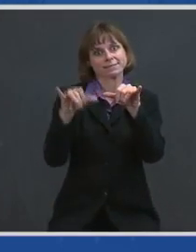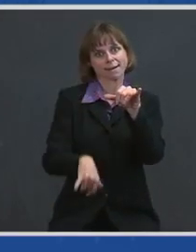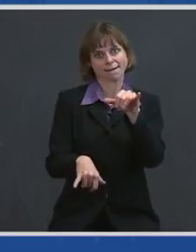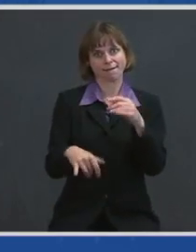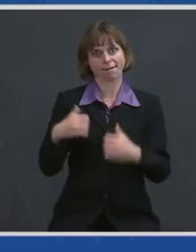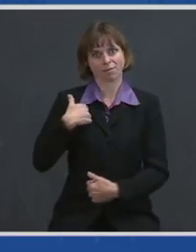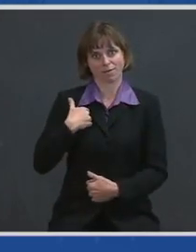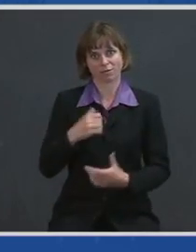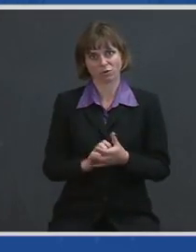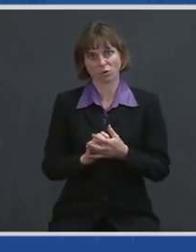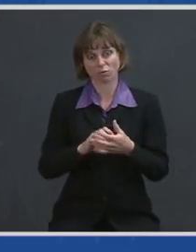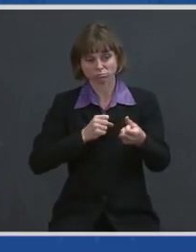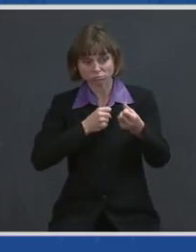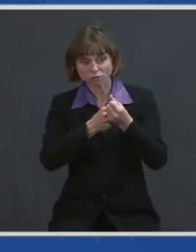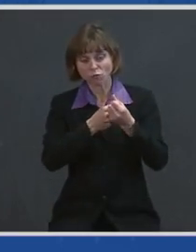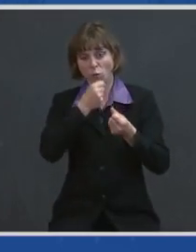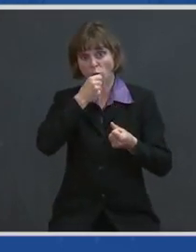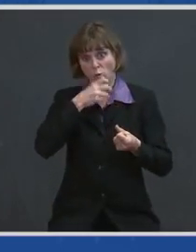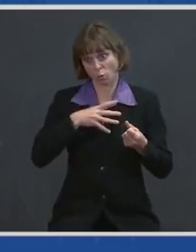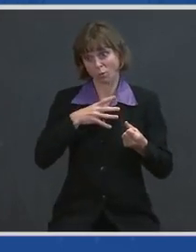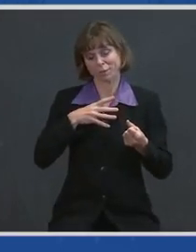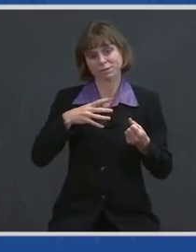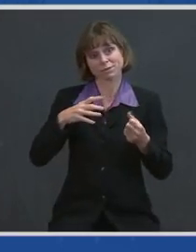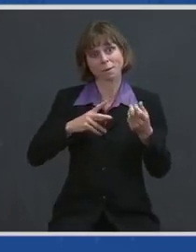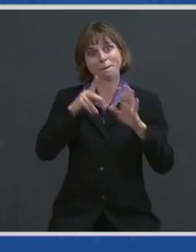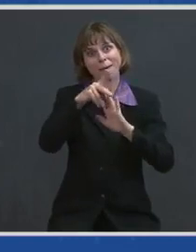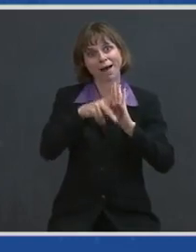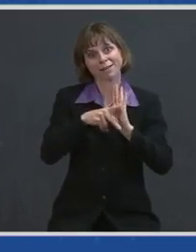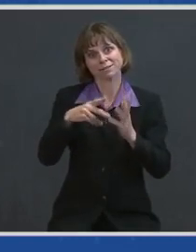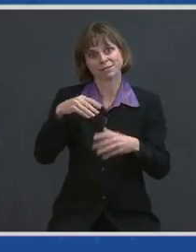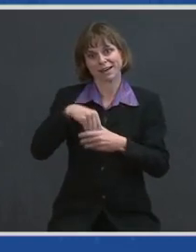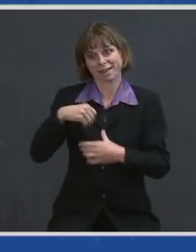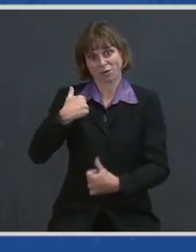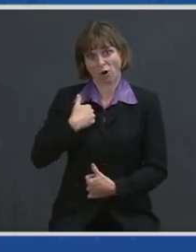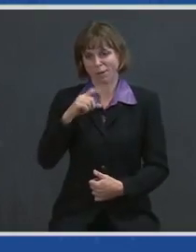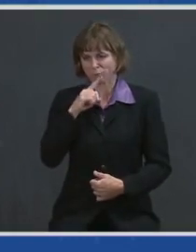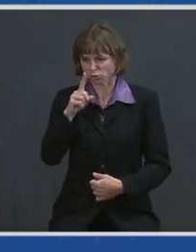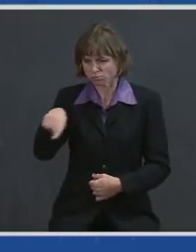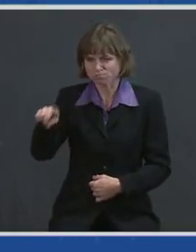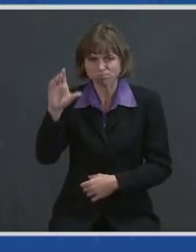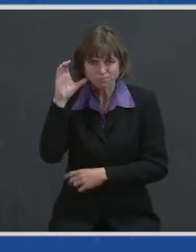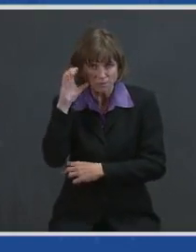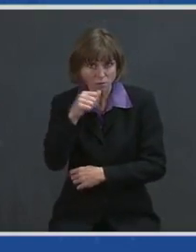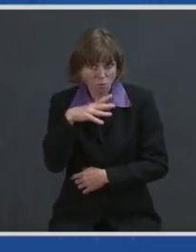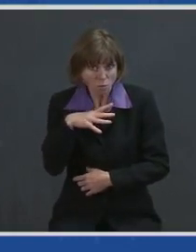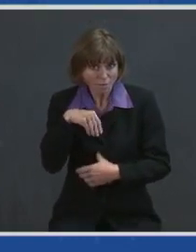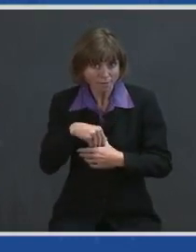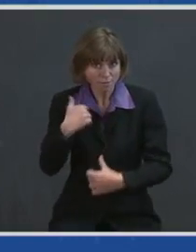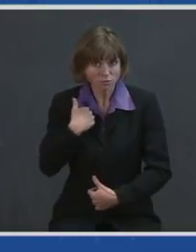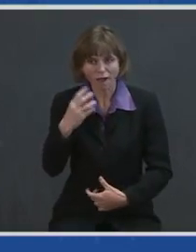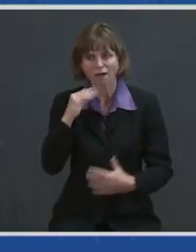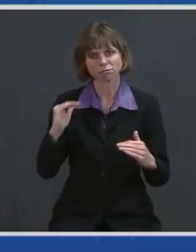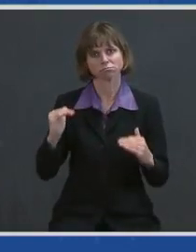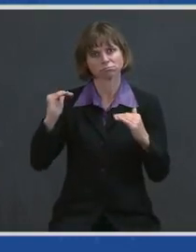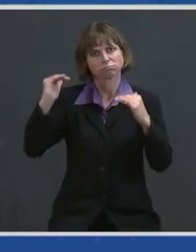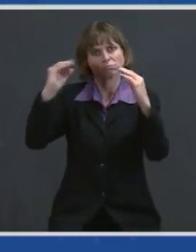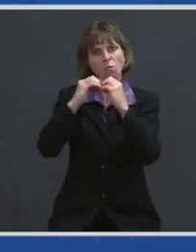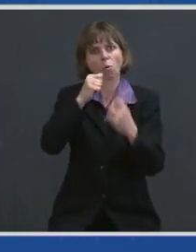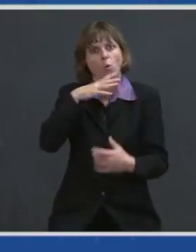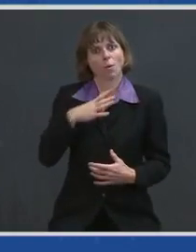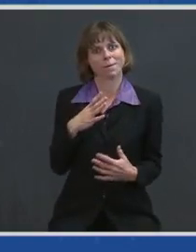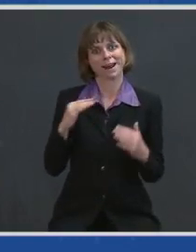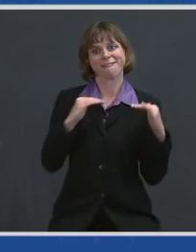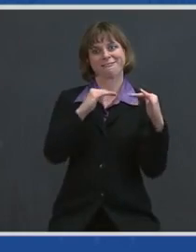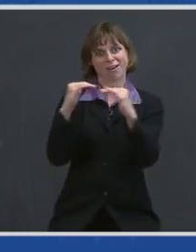enforcing policies to protect women and ensure they are heard and advancing more women on fair and